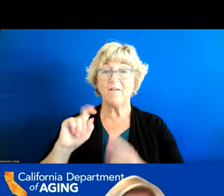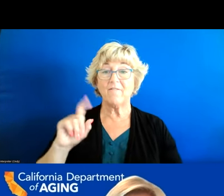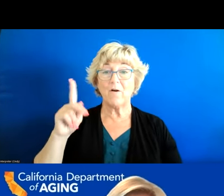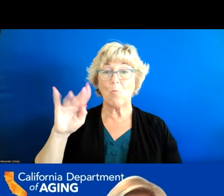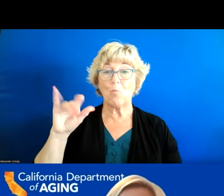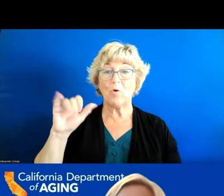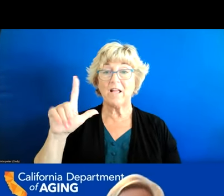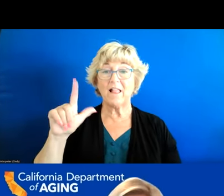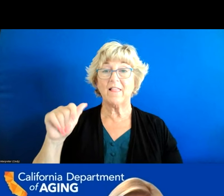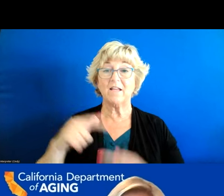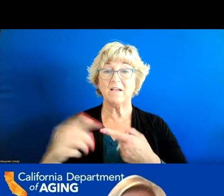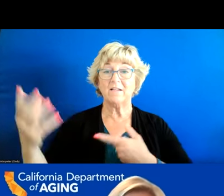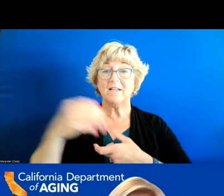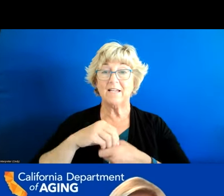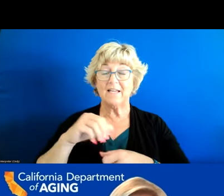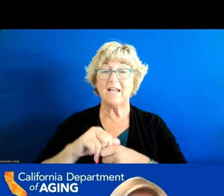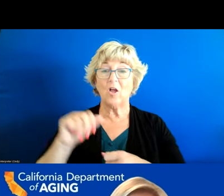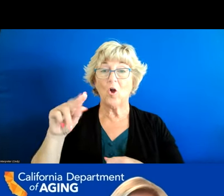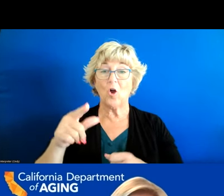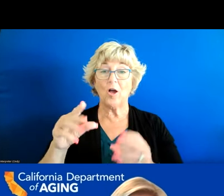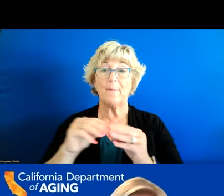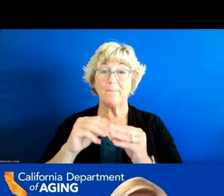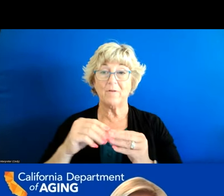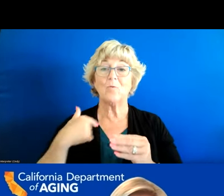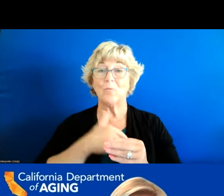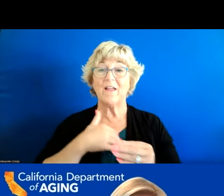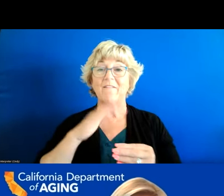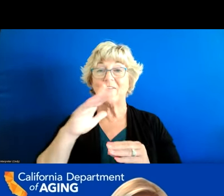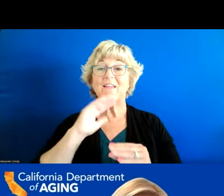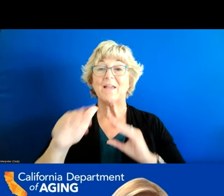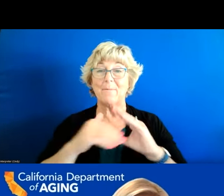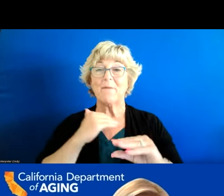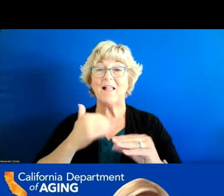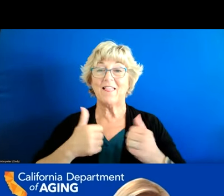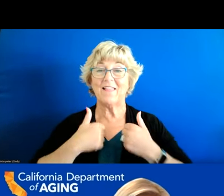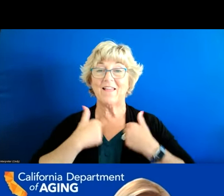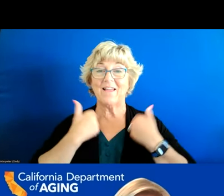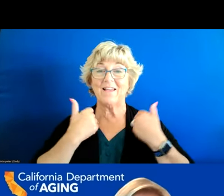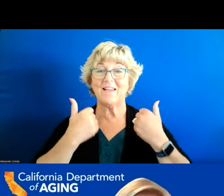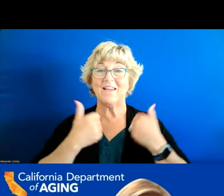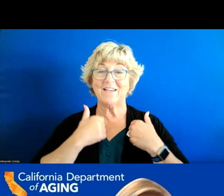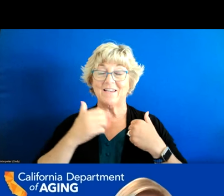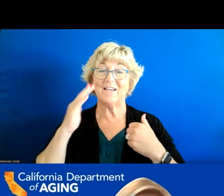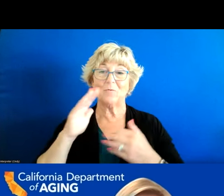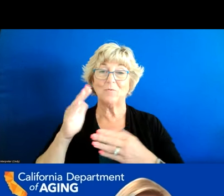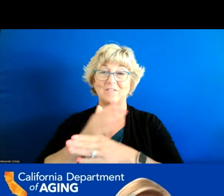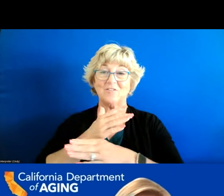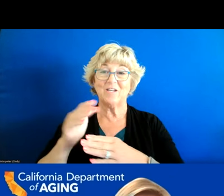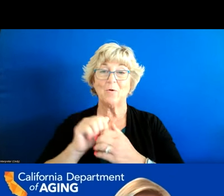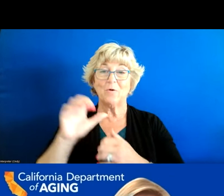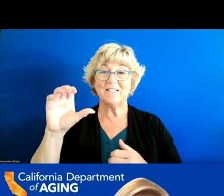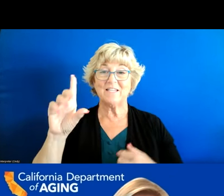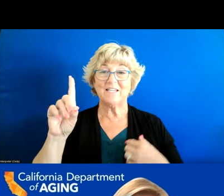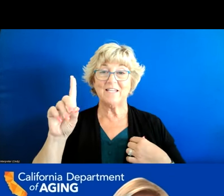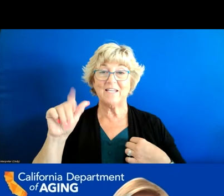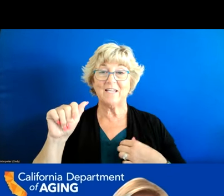august meeting priscilla we've got your email address um and we'll share that with the folks at cda any